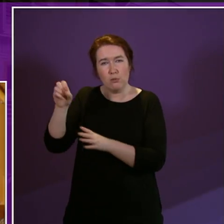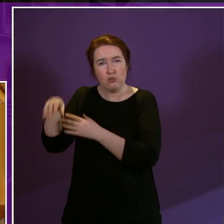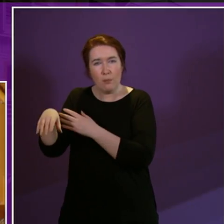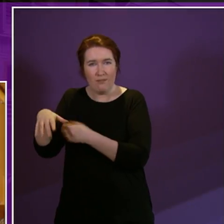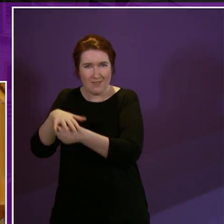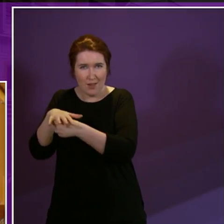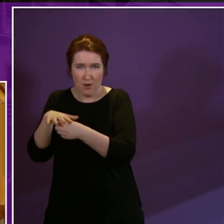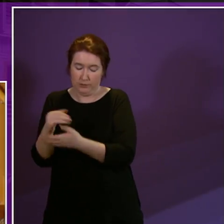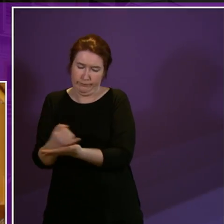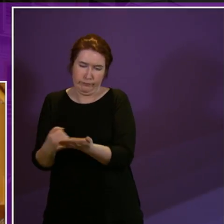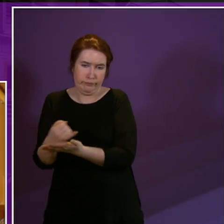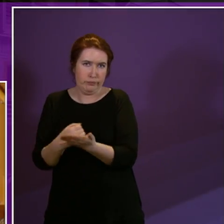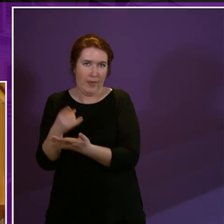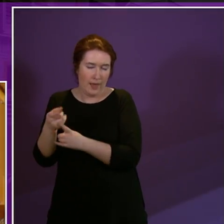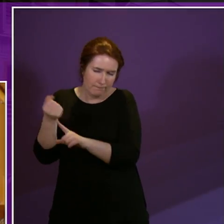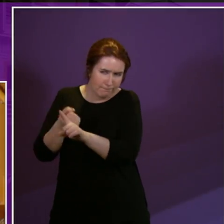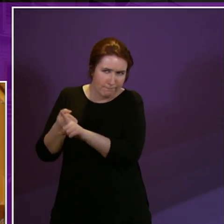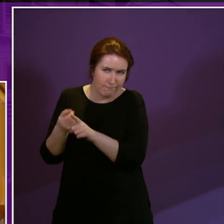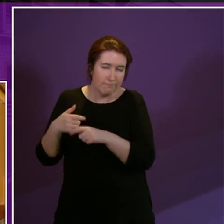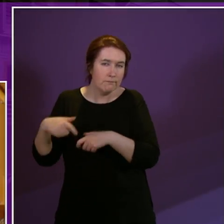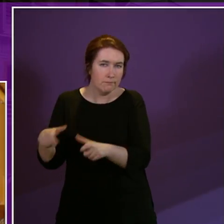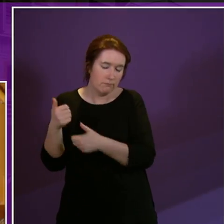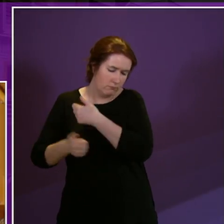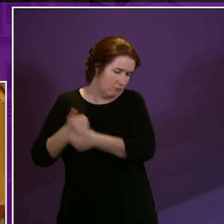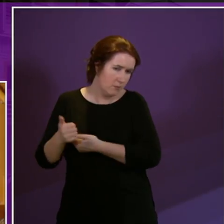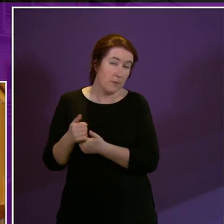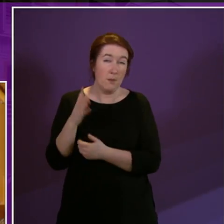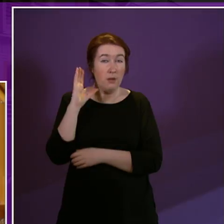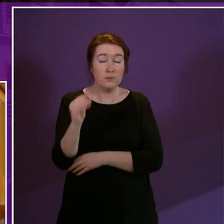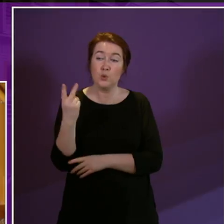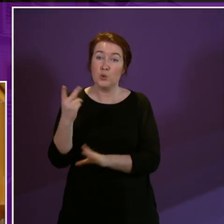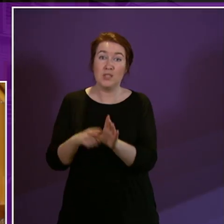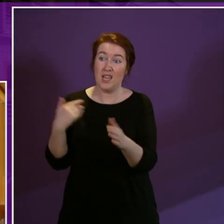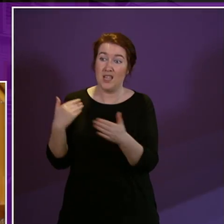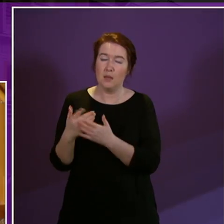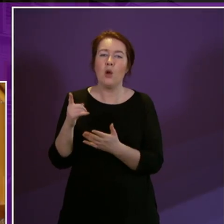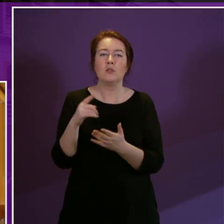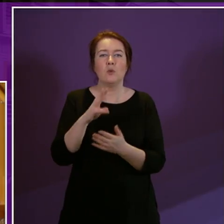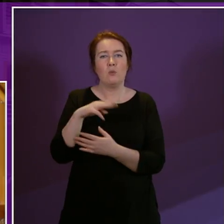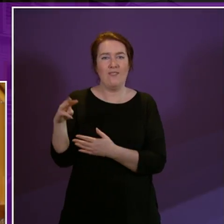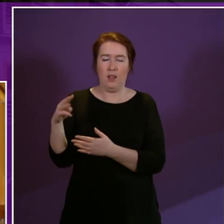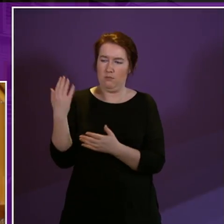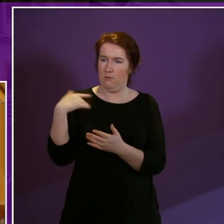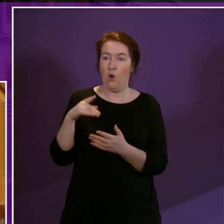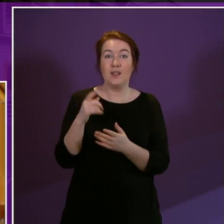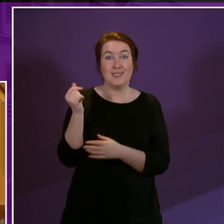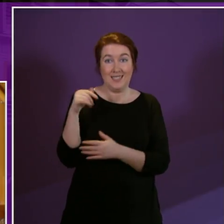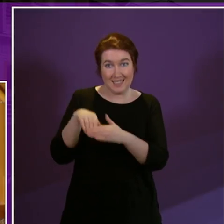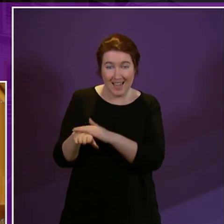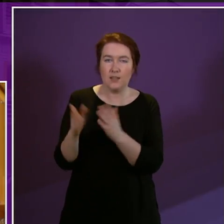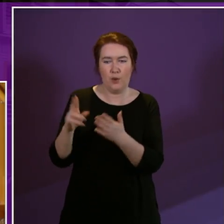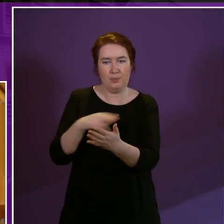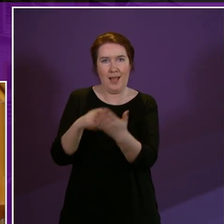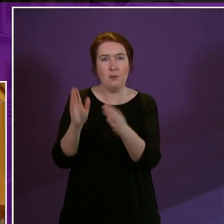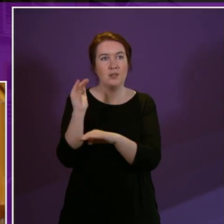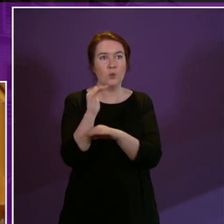arrangements at Waverley Station and I have to say that for two years since taxis were banned from the station disabled people in